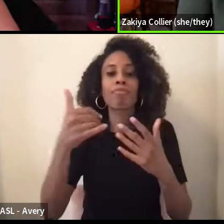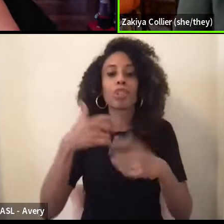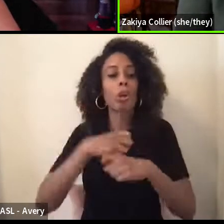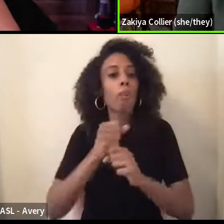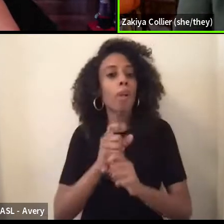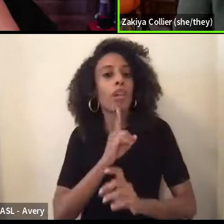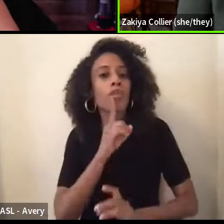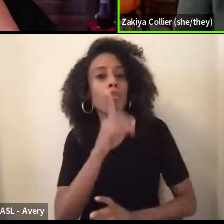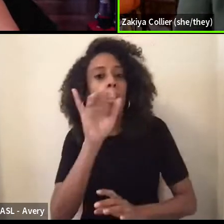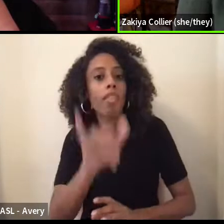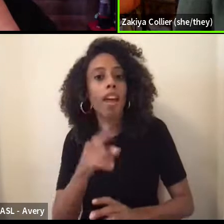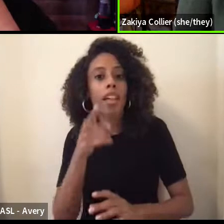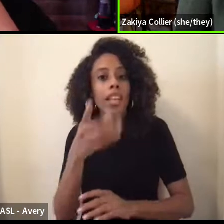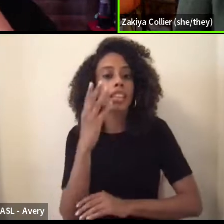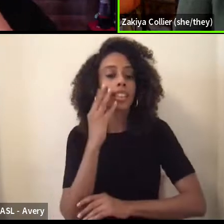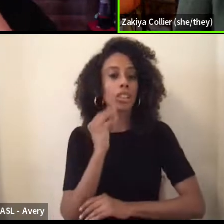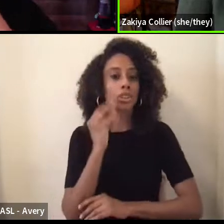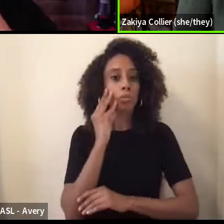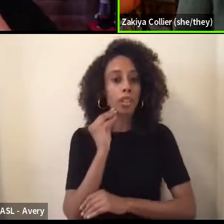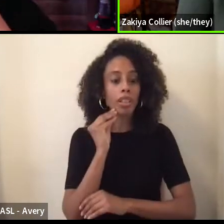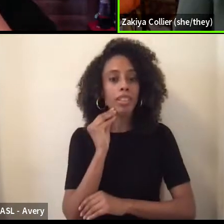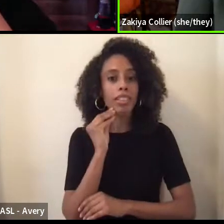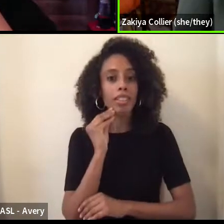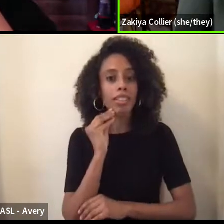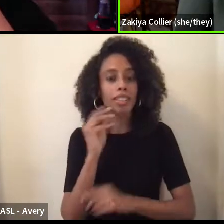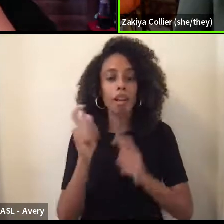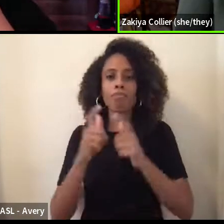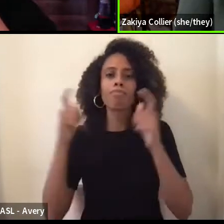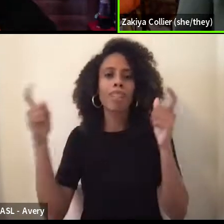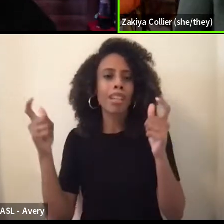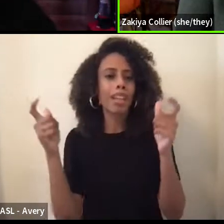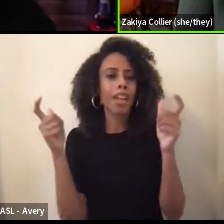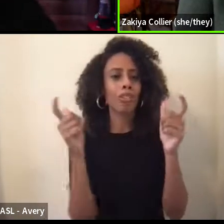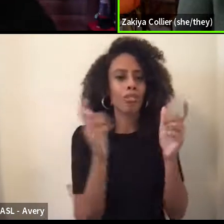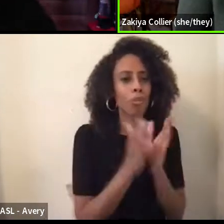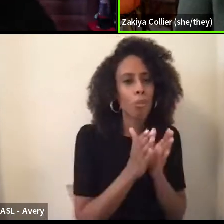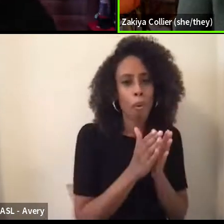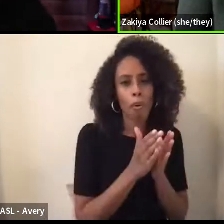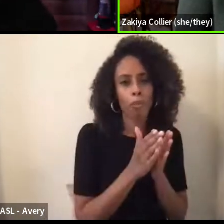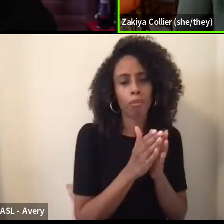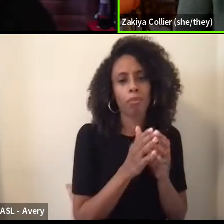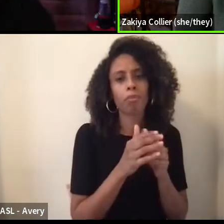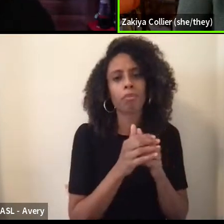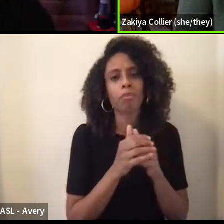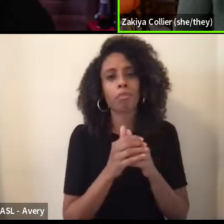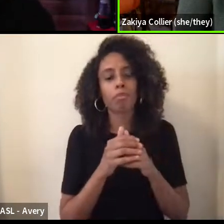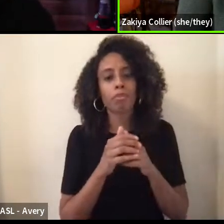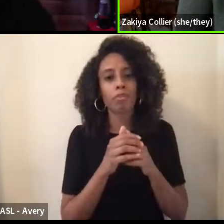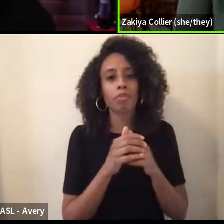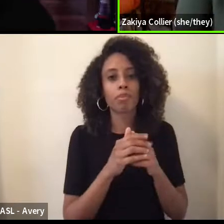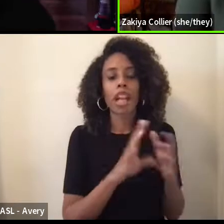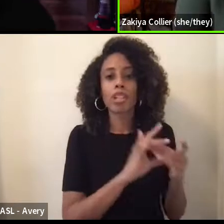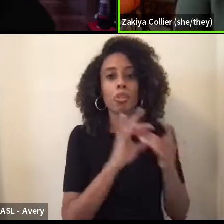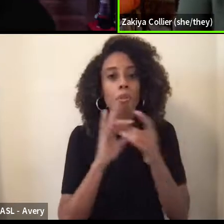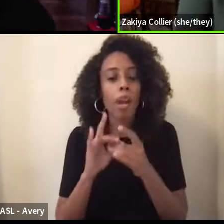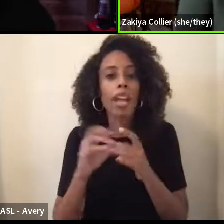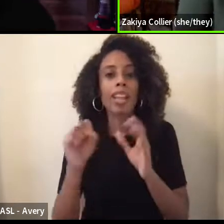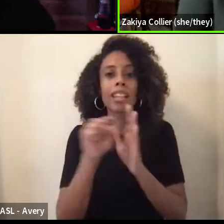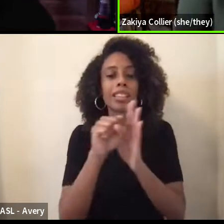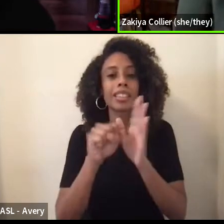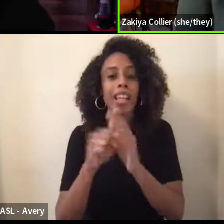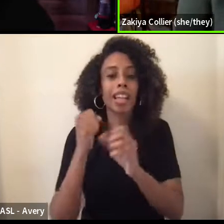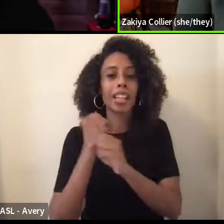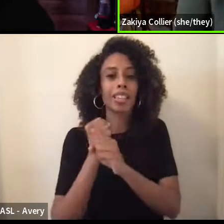that these experiences big and small, um, as it relates to, to state sanctioned